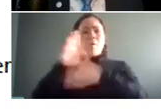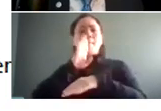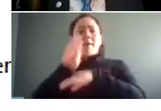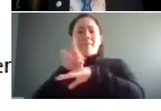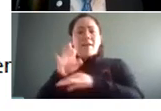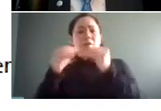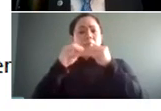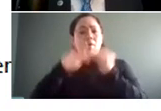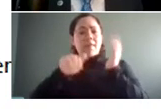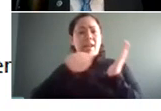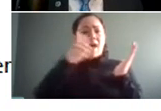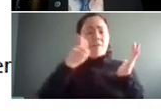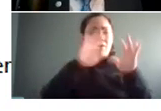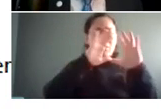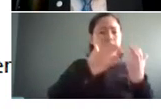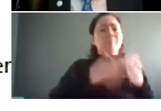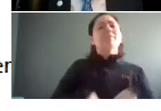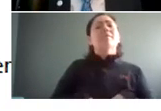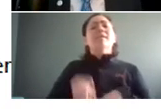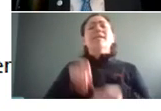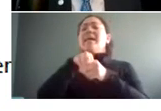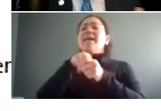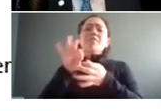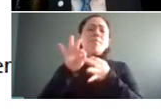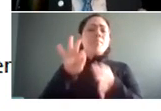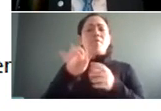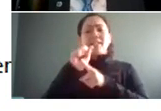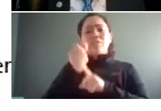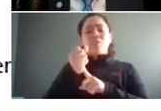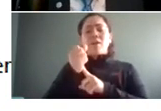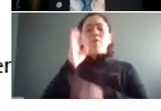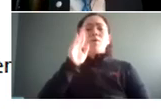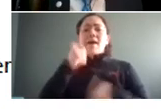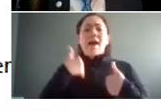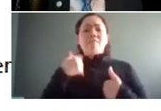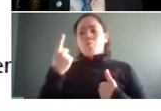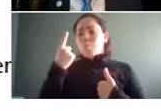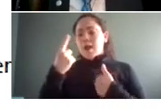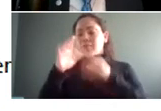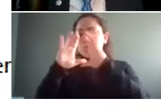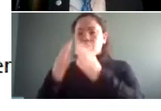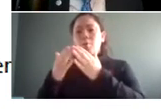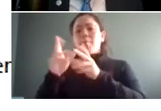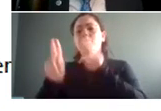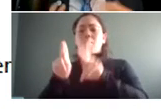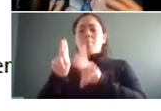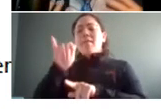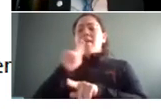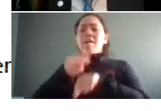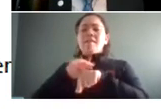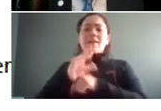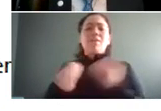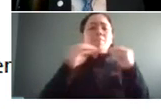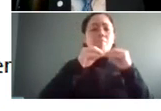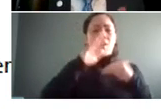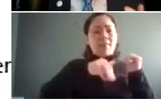groups and you know in a perfect situation there wouldn't be one group that's affected more um and the question i get